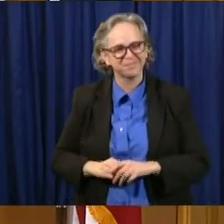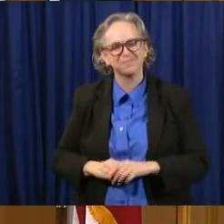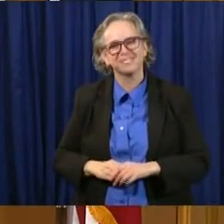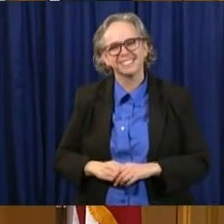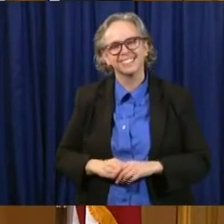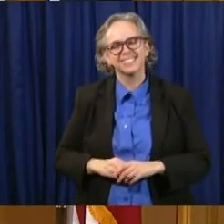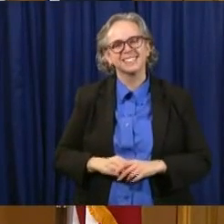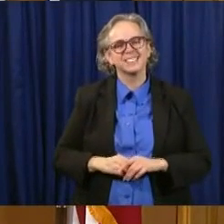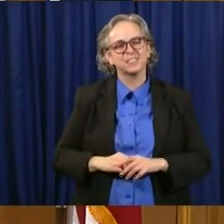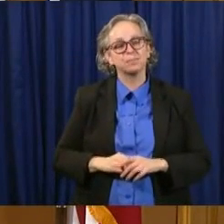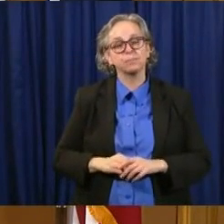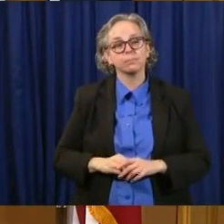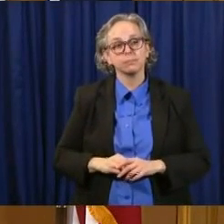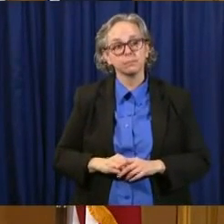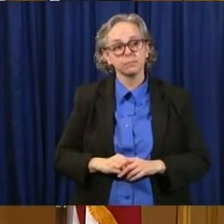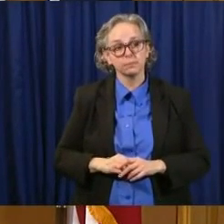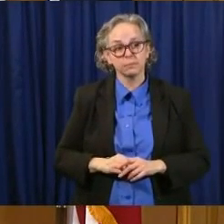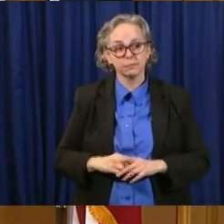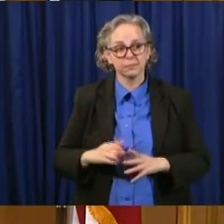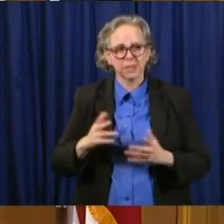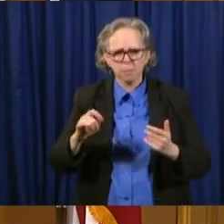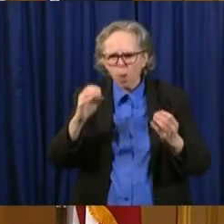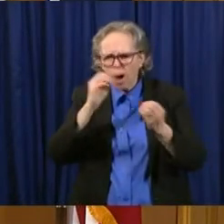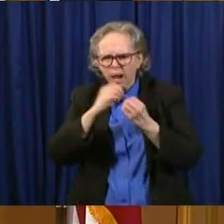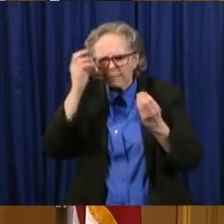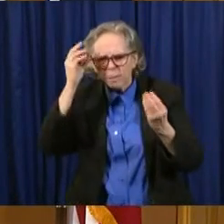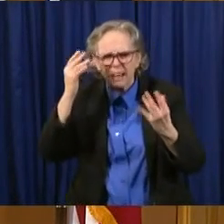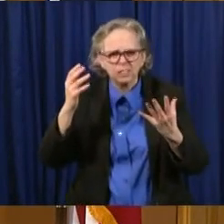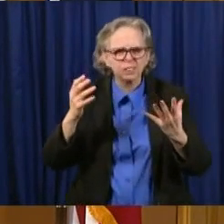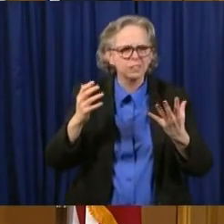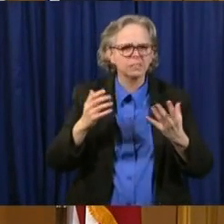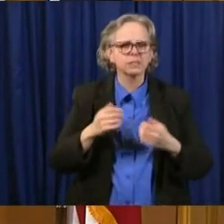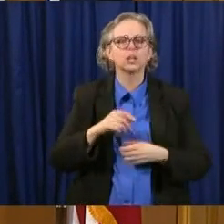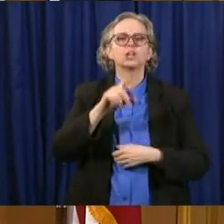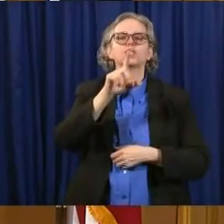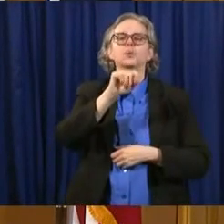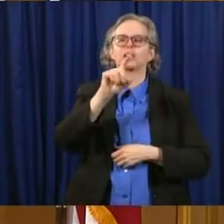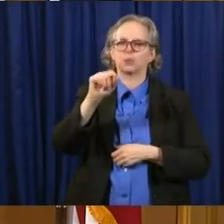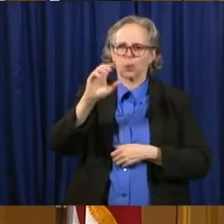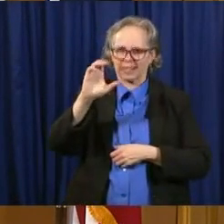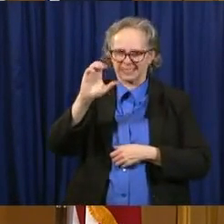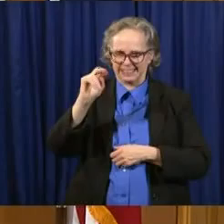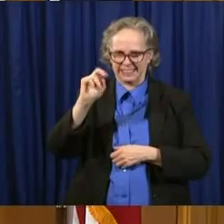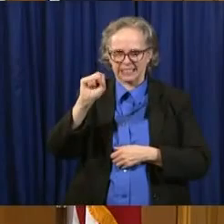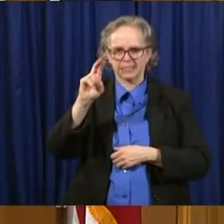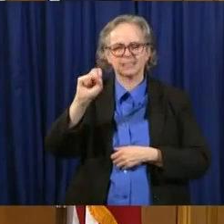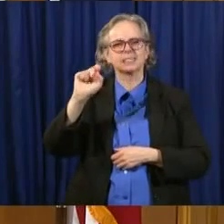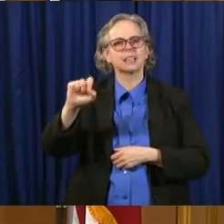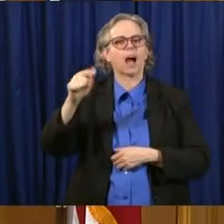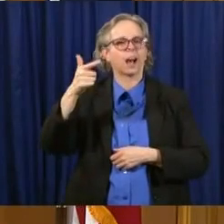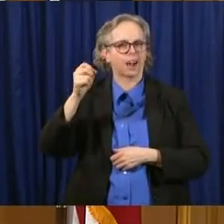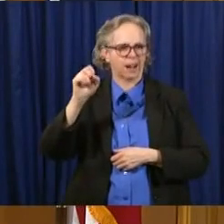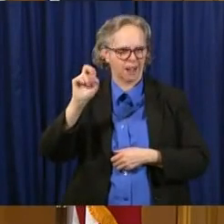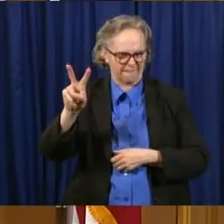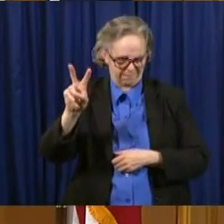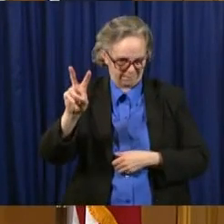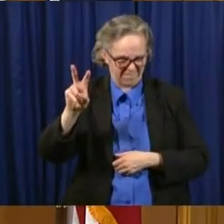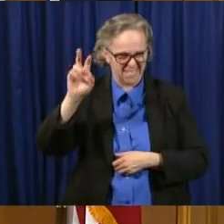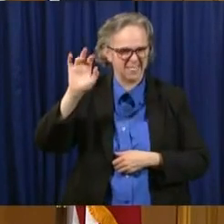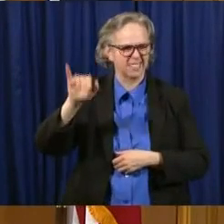you can, for information on this visit, 2020census.com. That's 2020census.gov. Or you can call